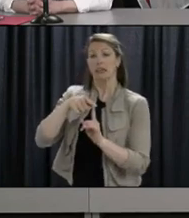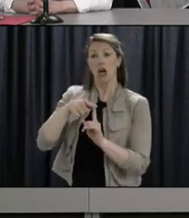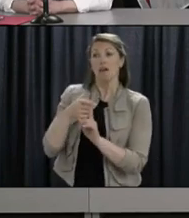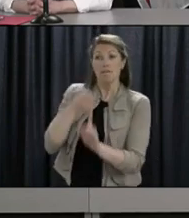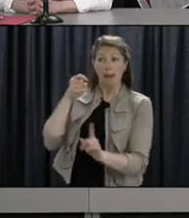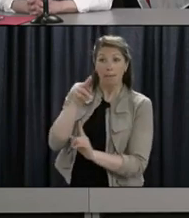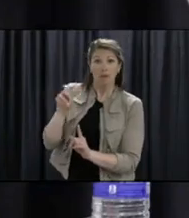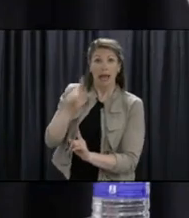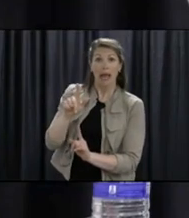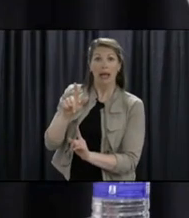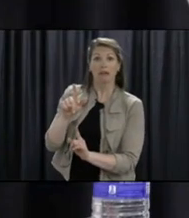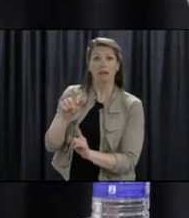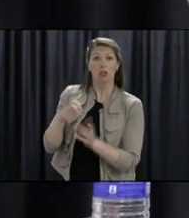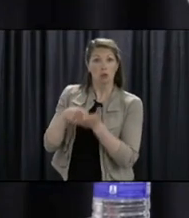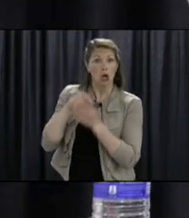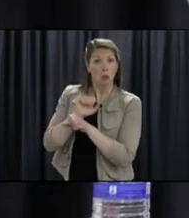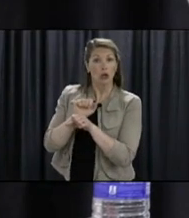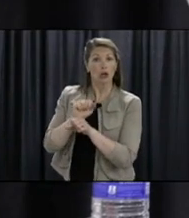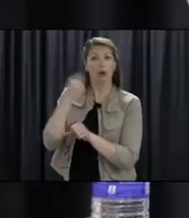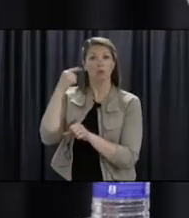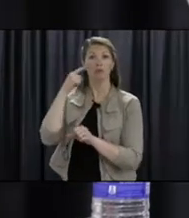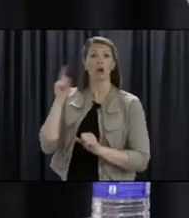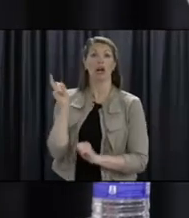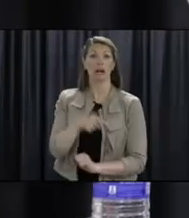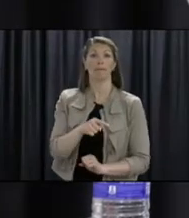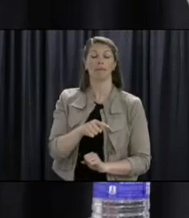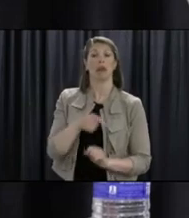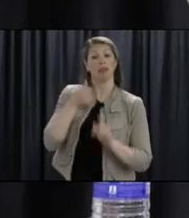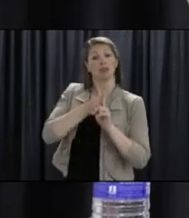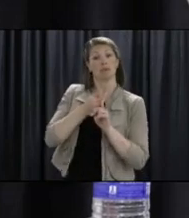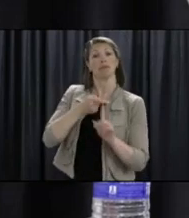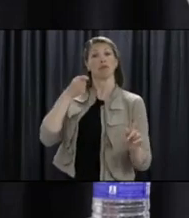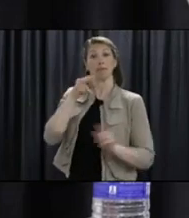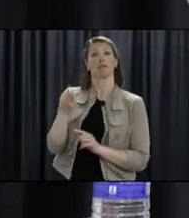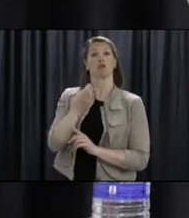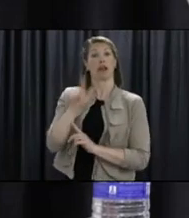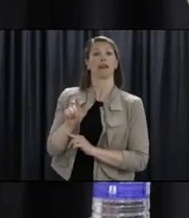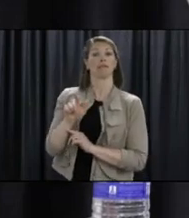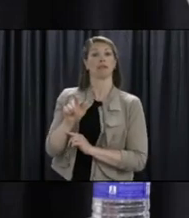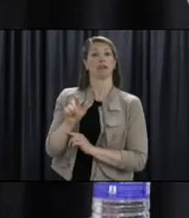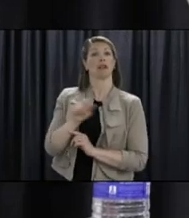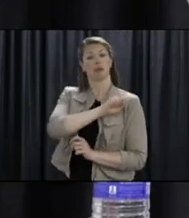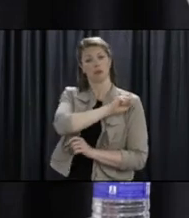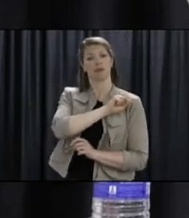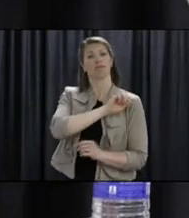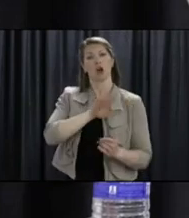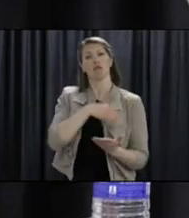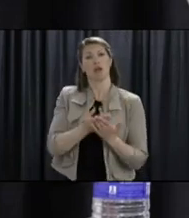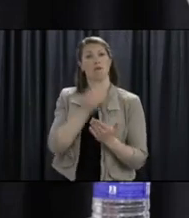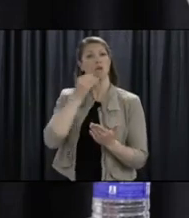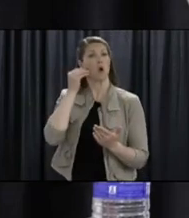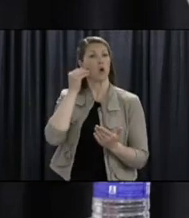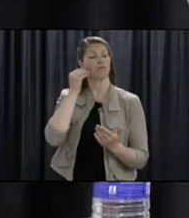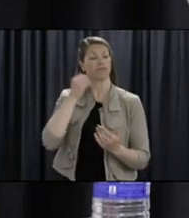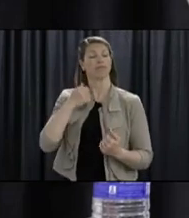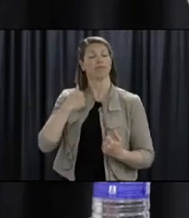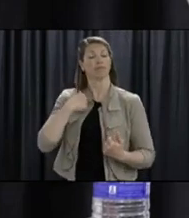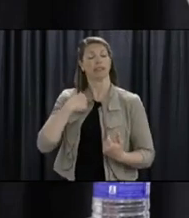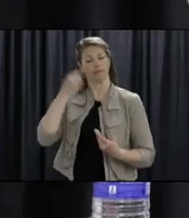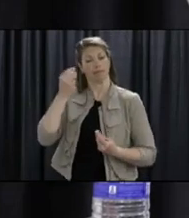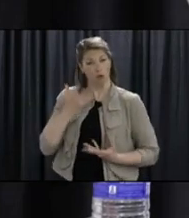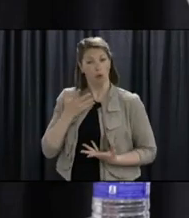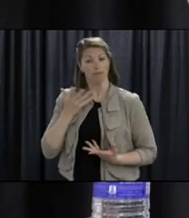here, the reasoning for coming to Newfoundland and Labrador. They're a resident of Newfoundland and Labrador, and they were returning home, is my understanding. you.